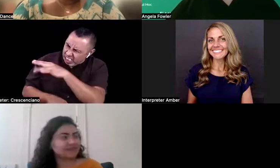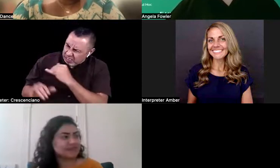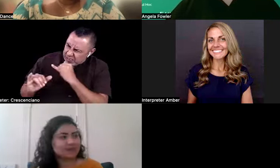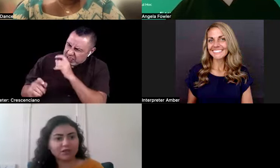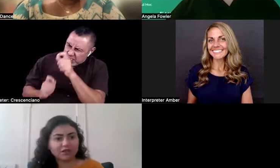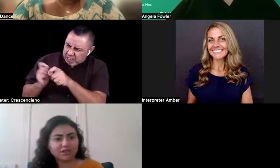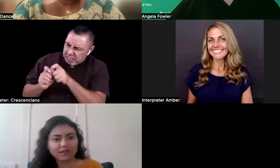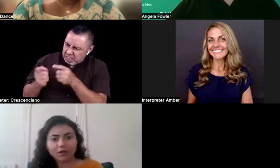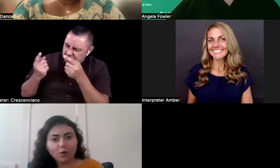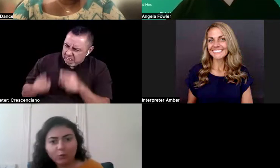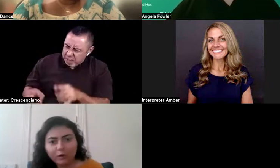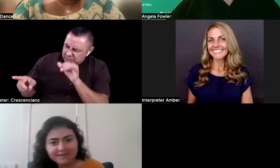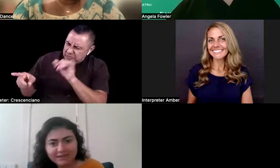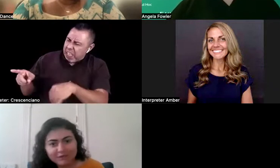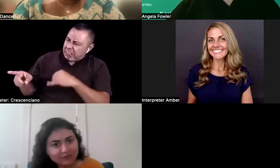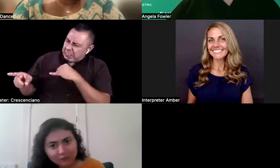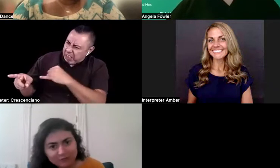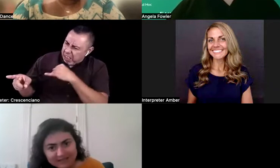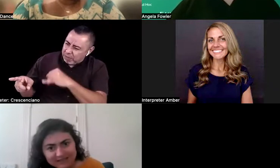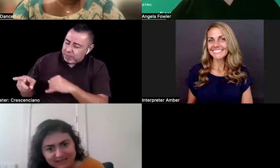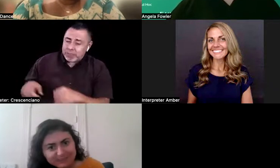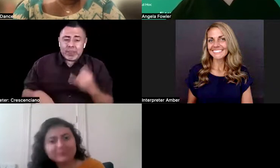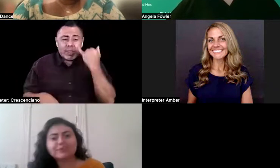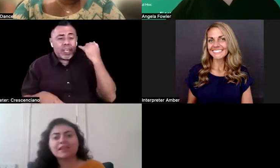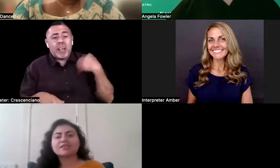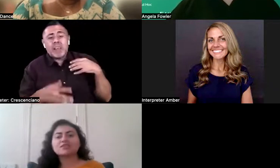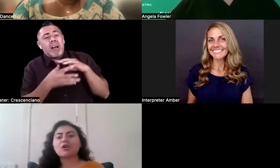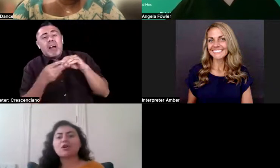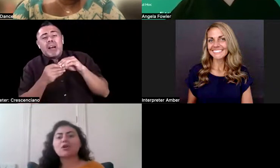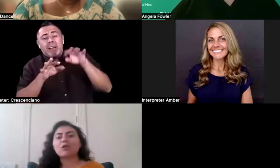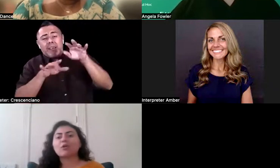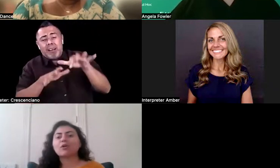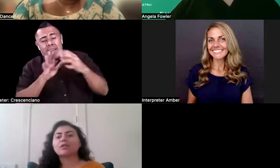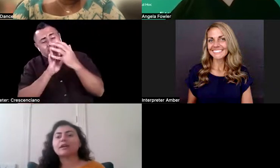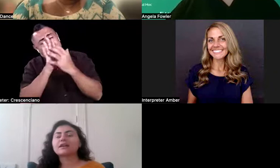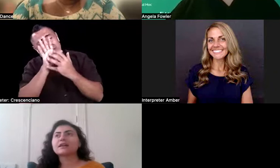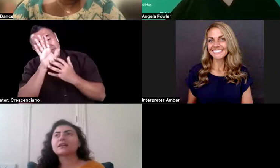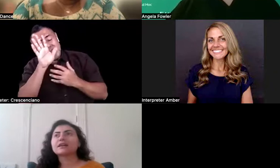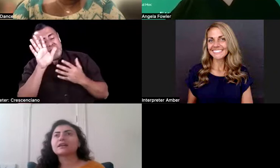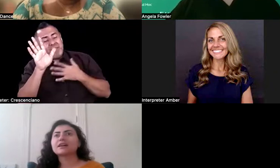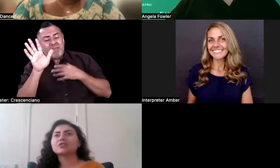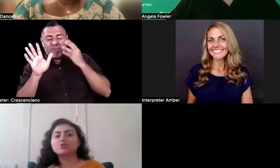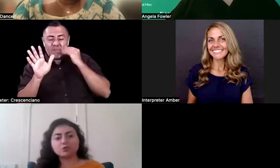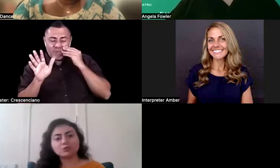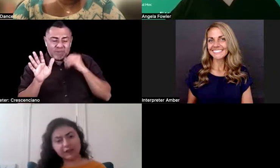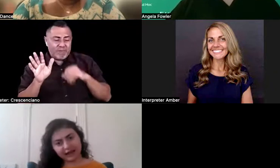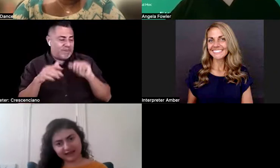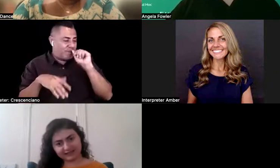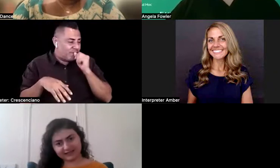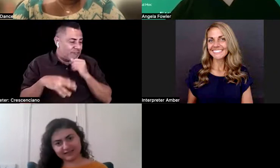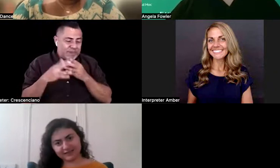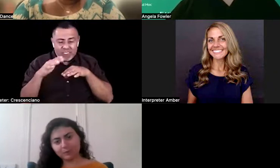accent and someone else is like, wait, same thing for me. So like, do